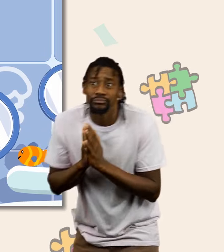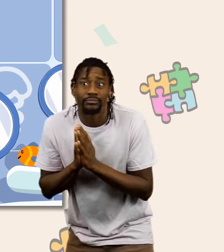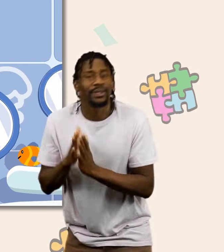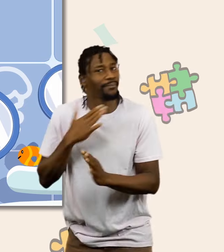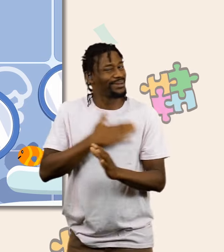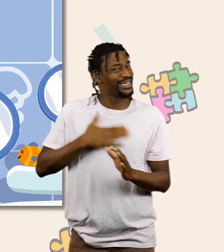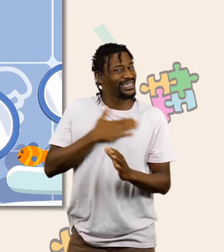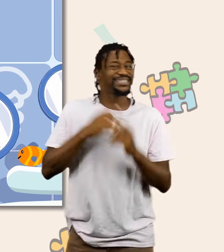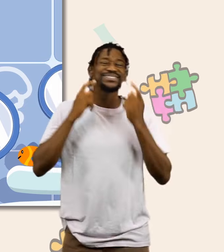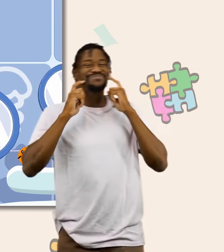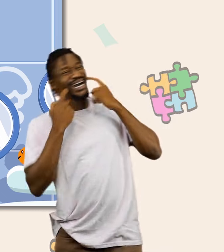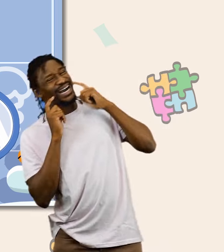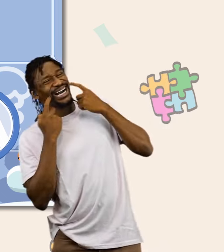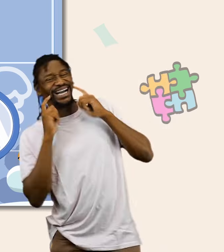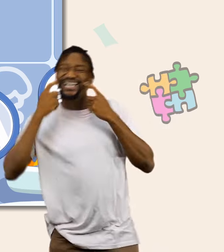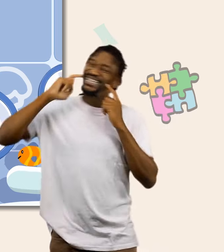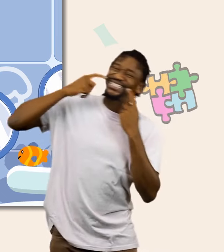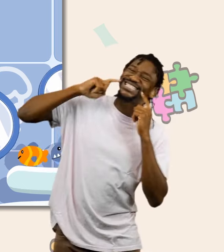Please, little gentleman. Smile.